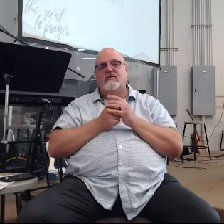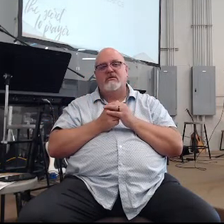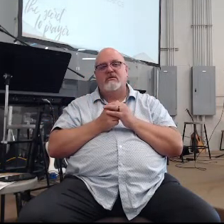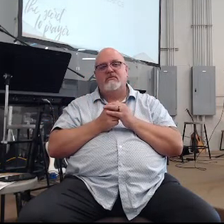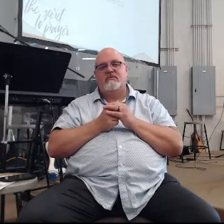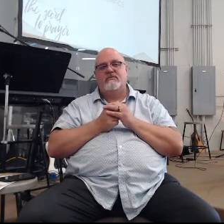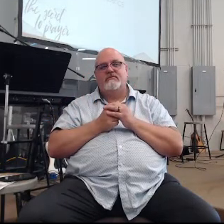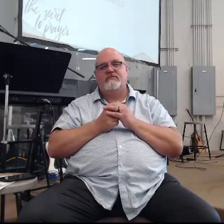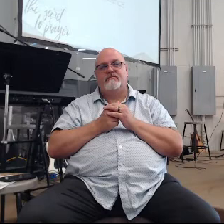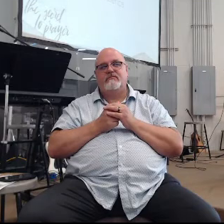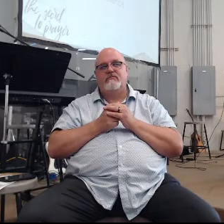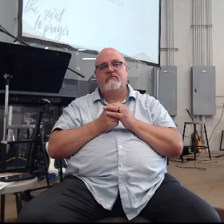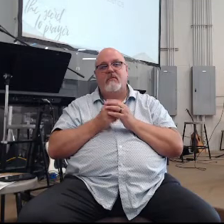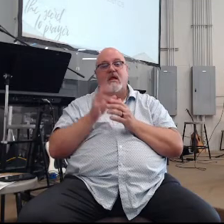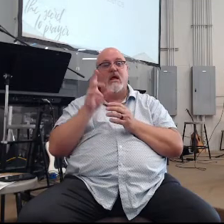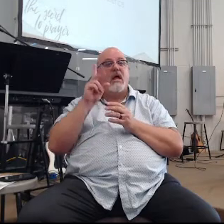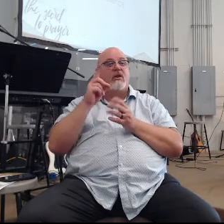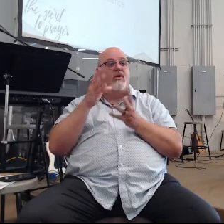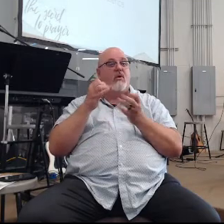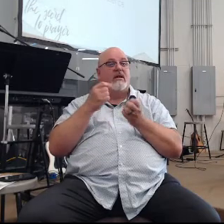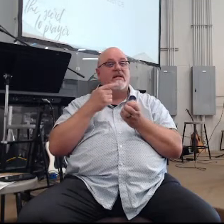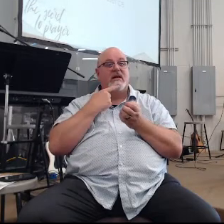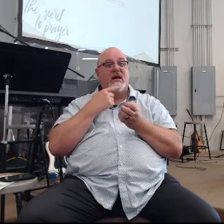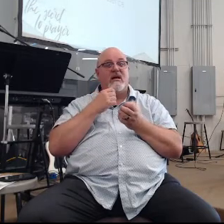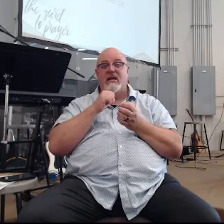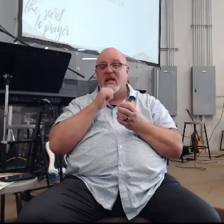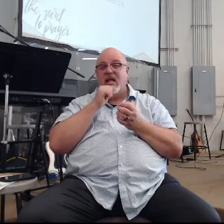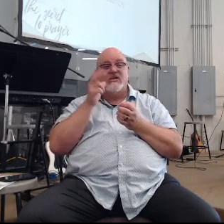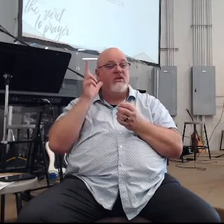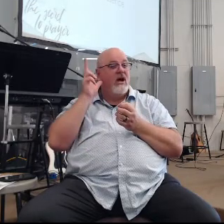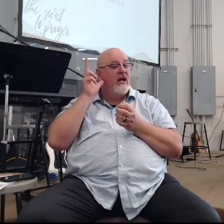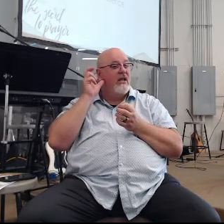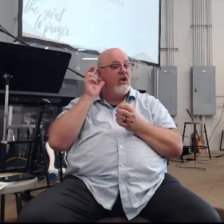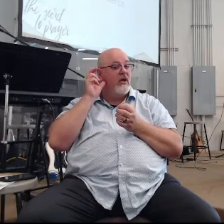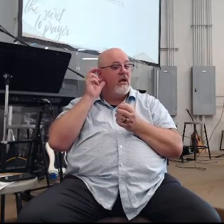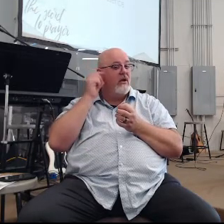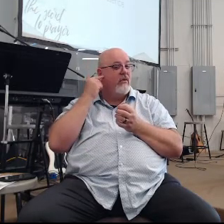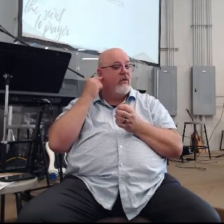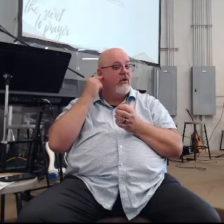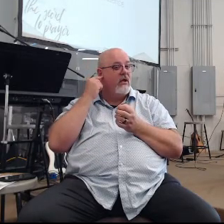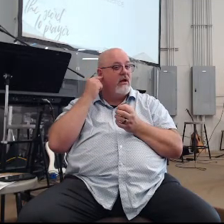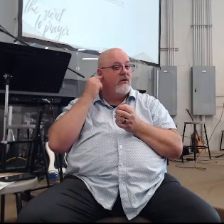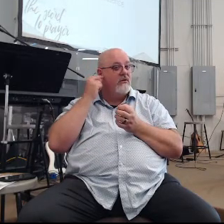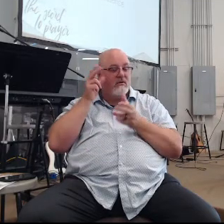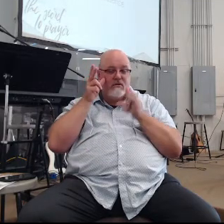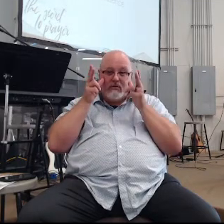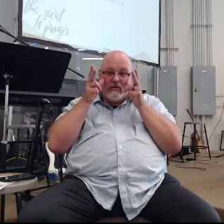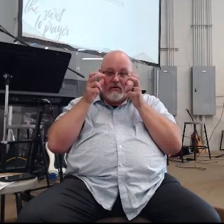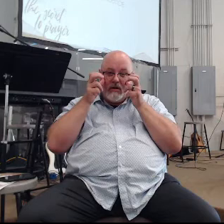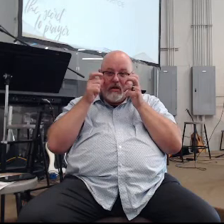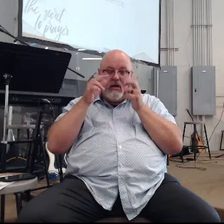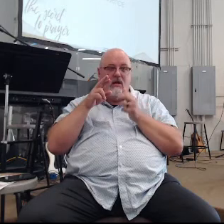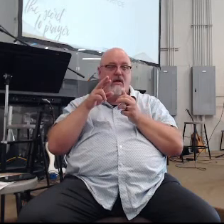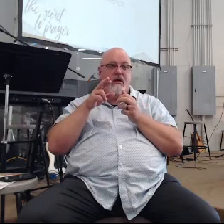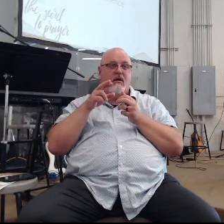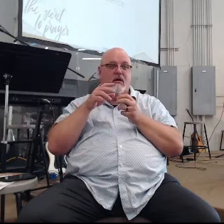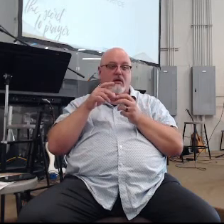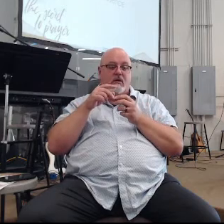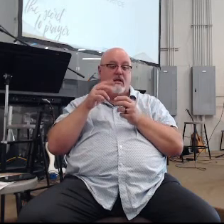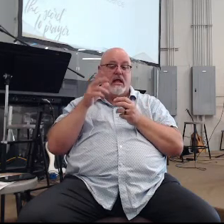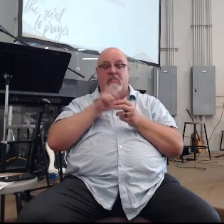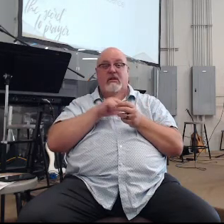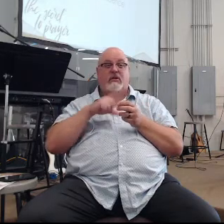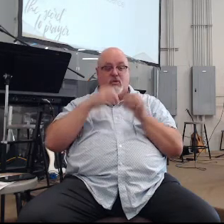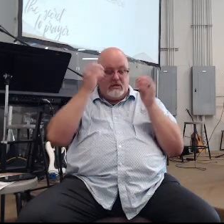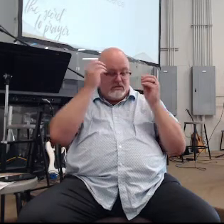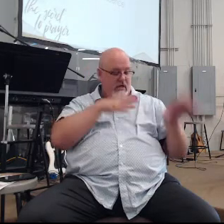guys I do want to say it's not an audible hearing in the sense of the Lord is telling you the